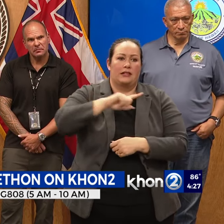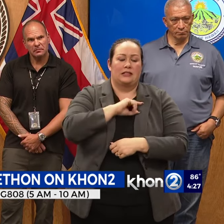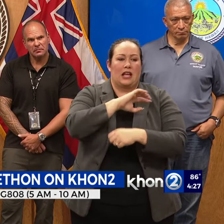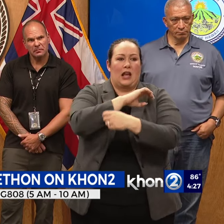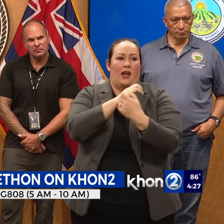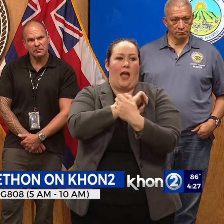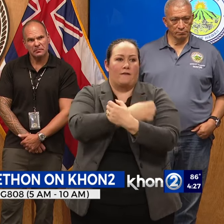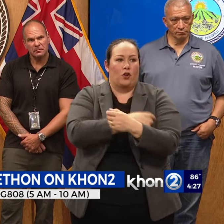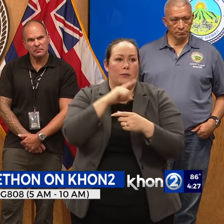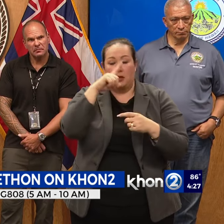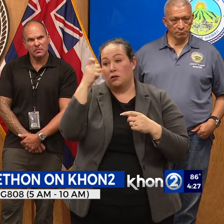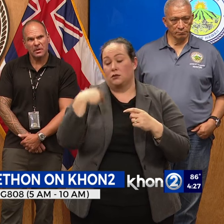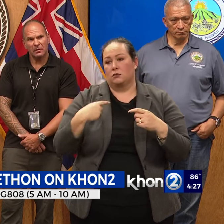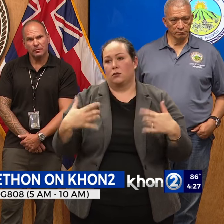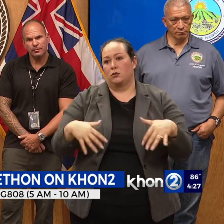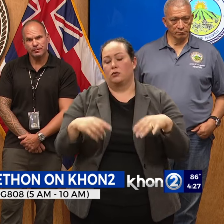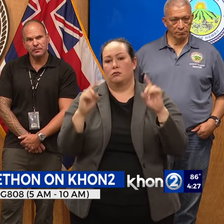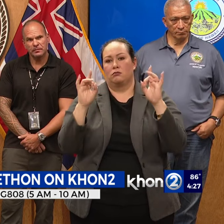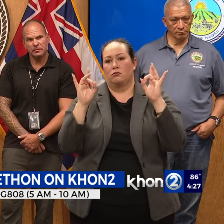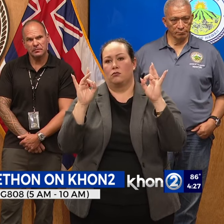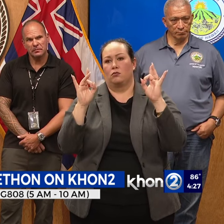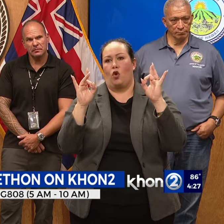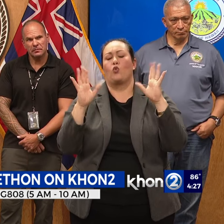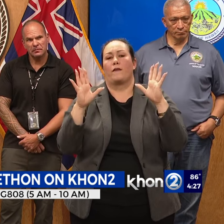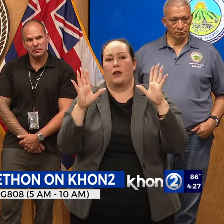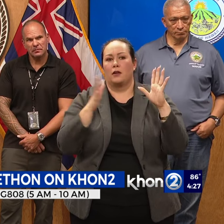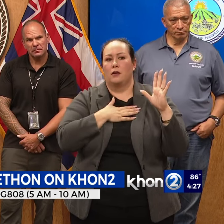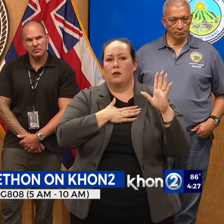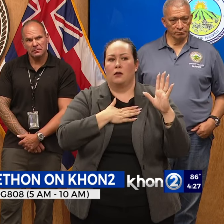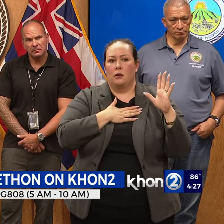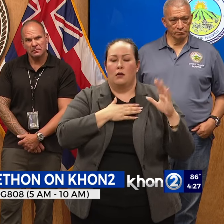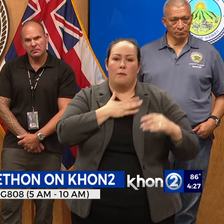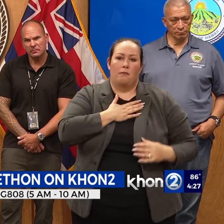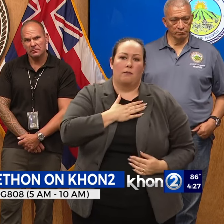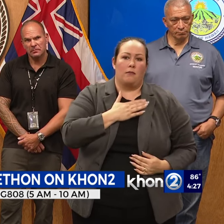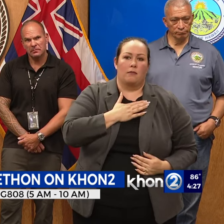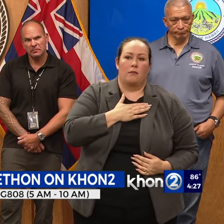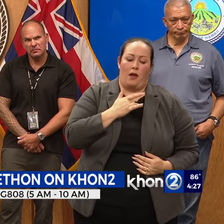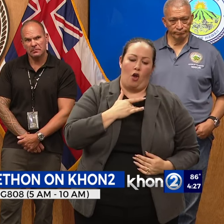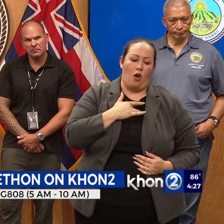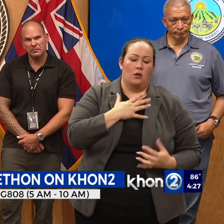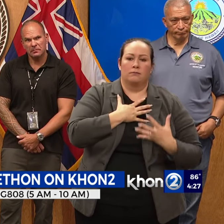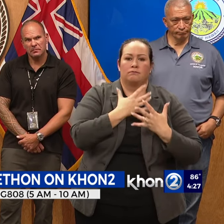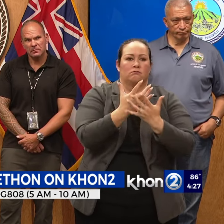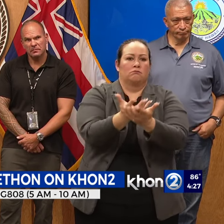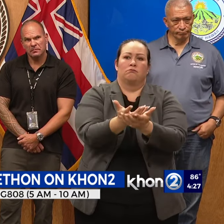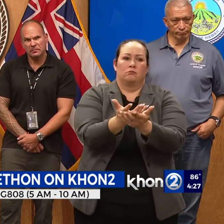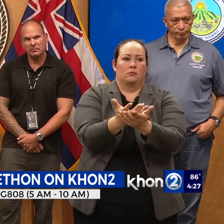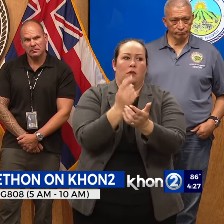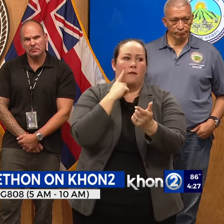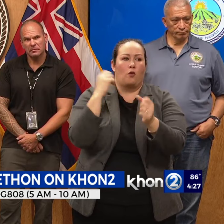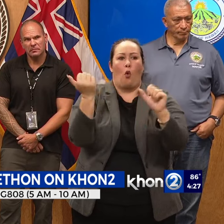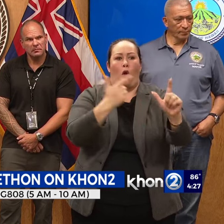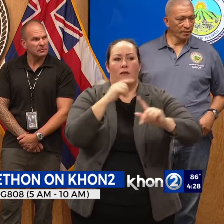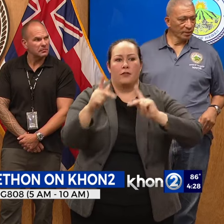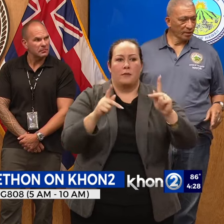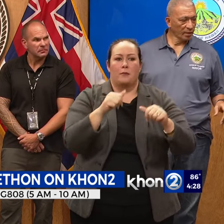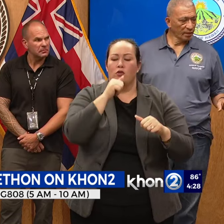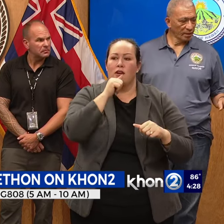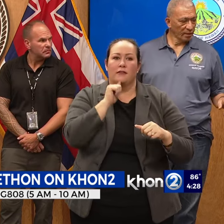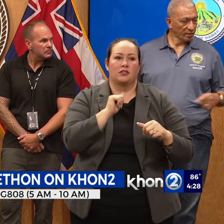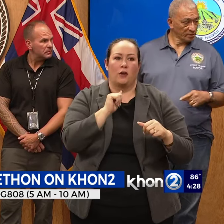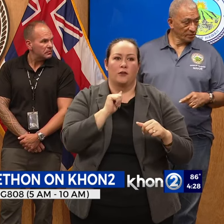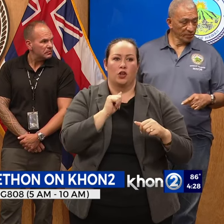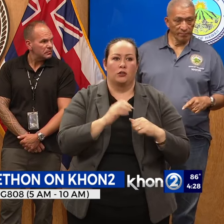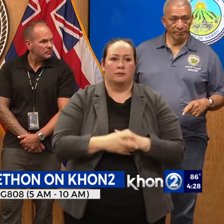is horrific. And my heart goes out to all of the people that have suffered way greater